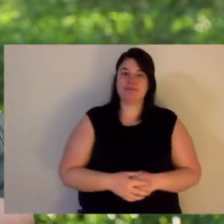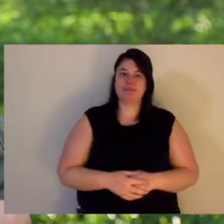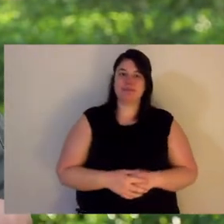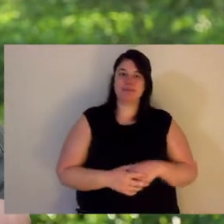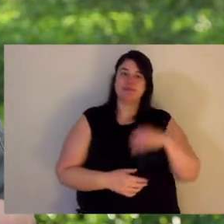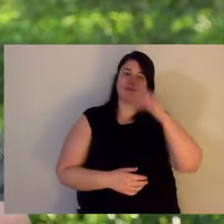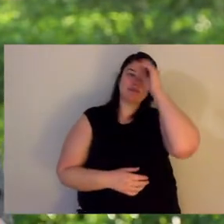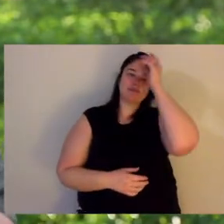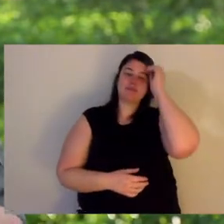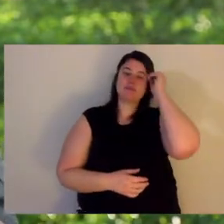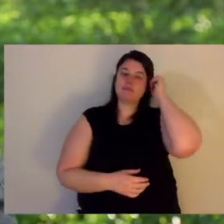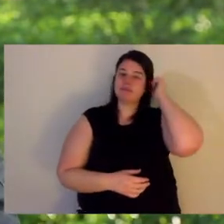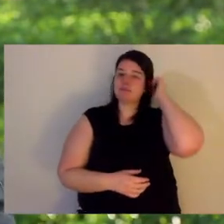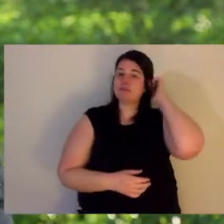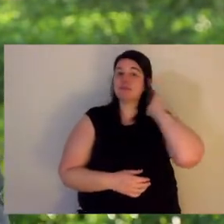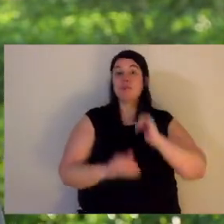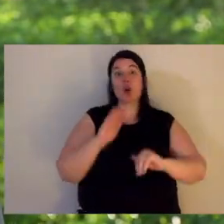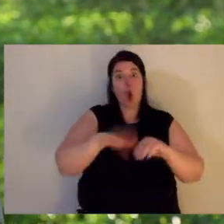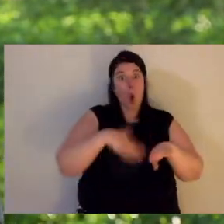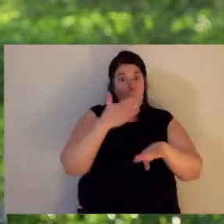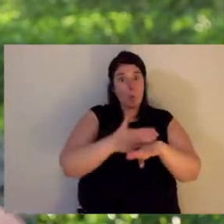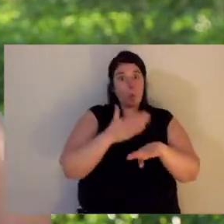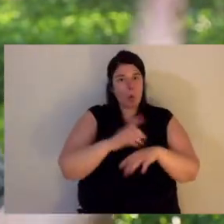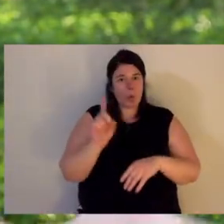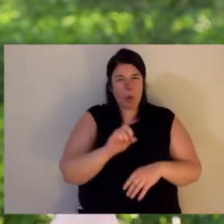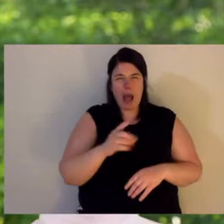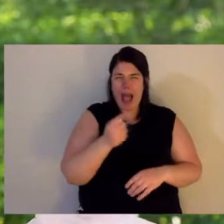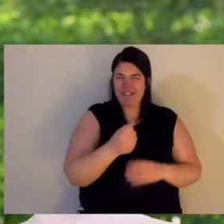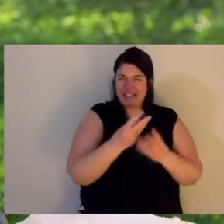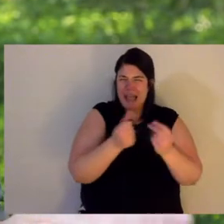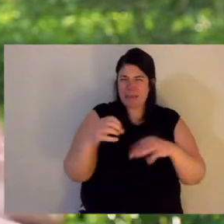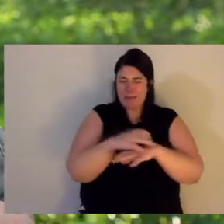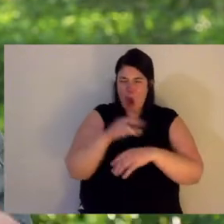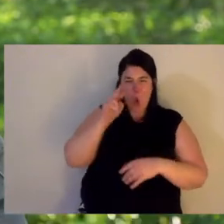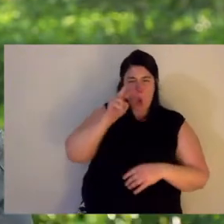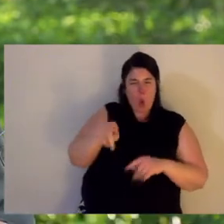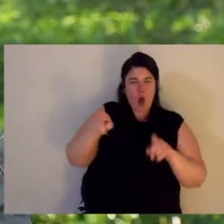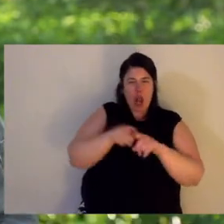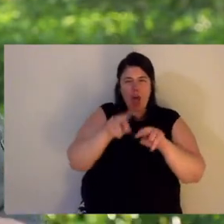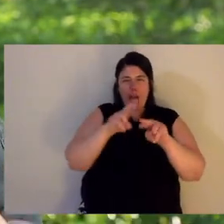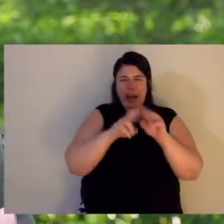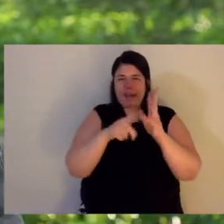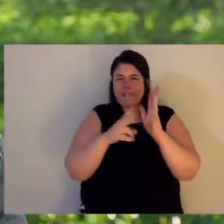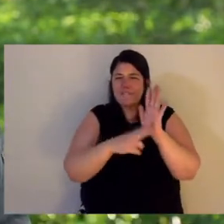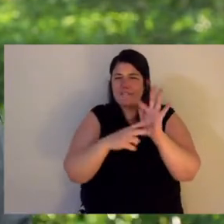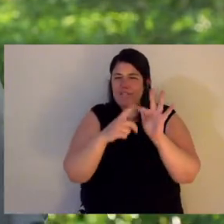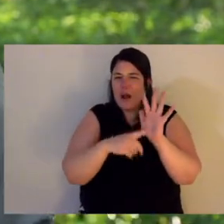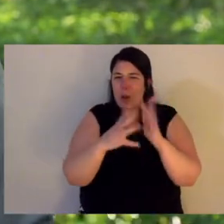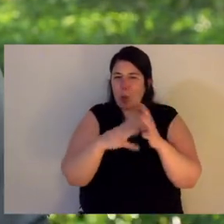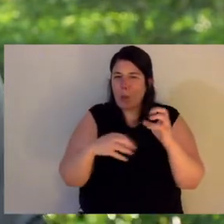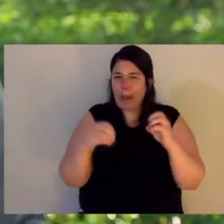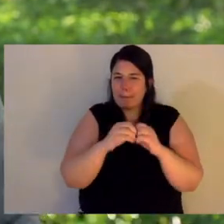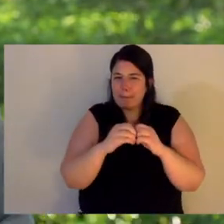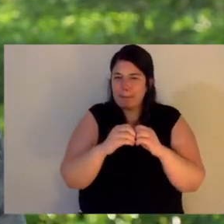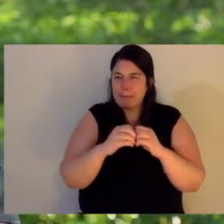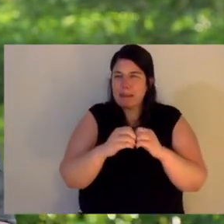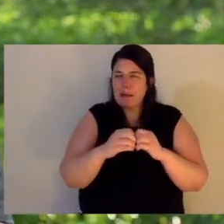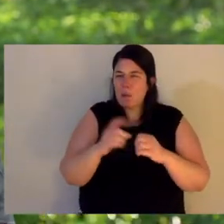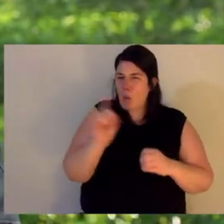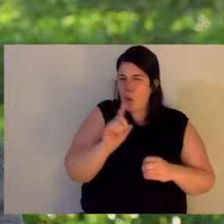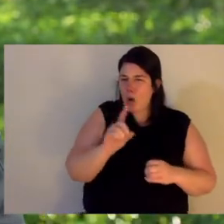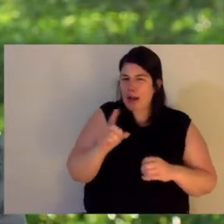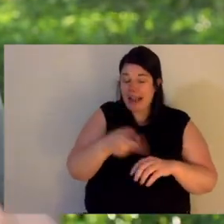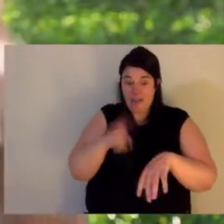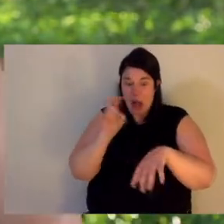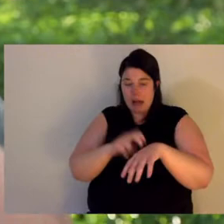milked. Now, you can find it on Reptile Park Facebook. You can find it on our website. But I want you to show me the process. The little vacuum, the glass